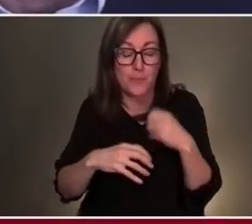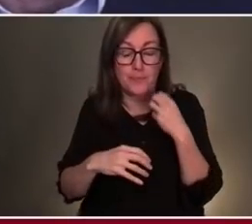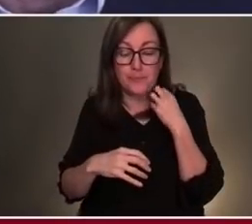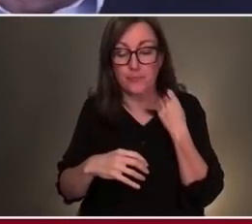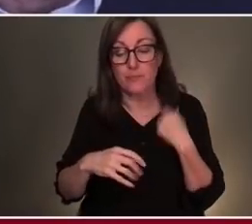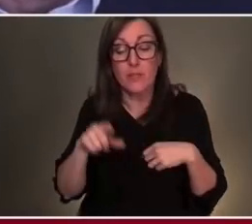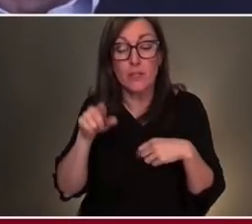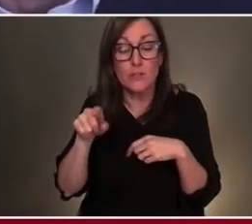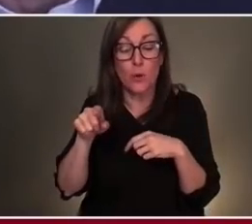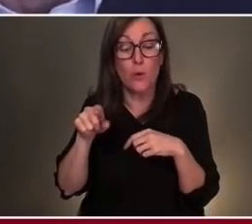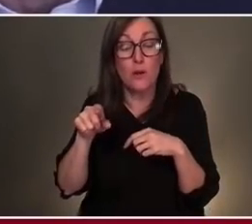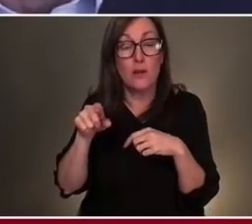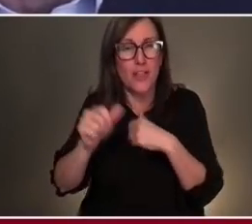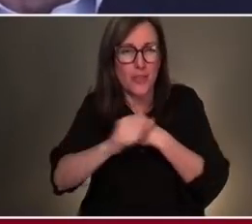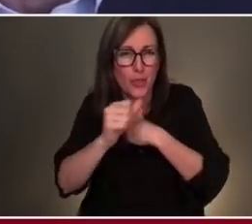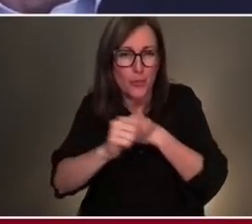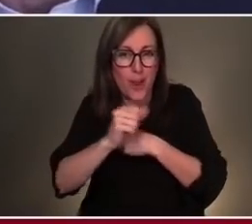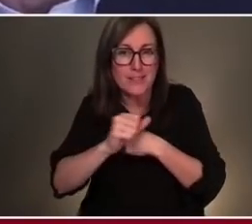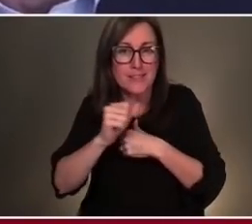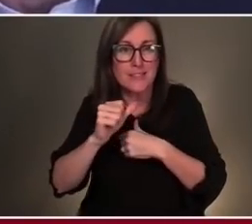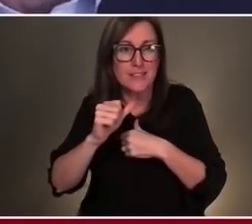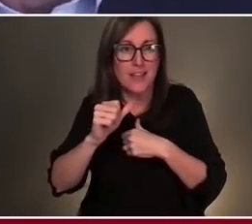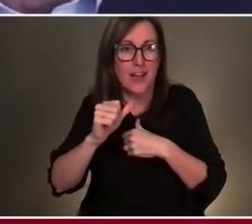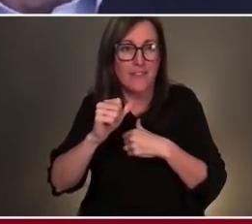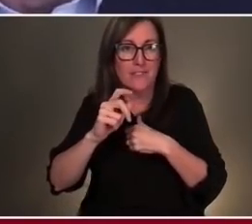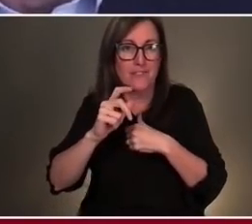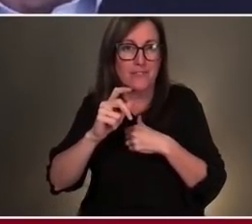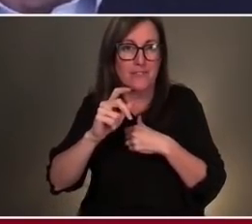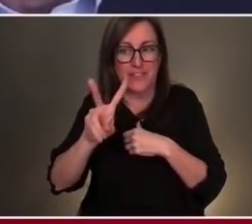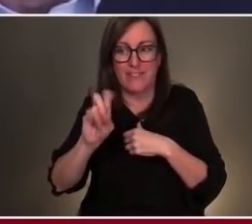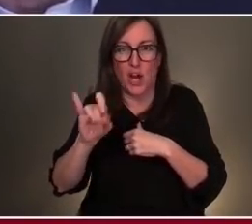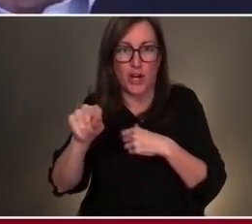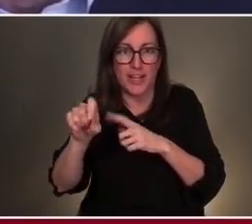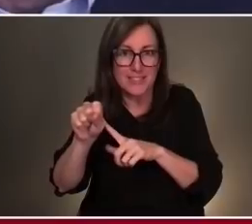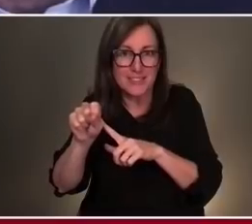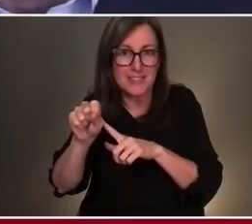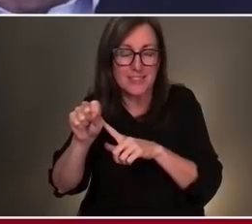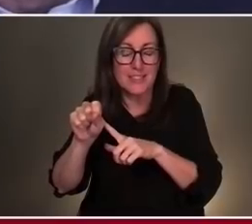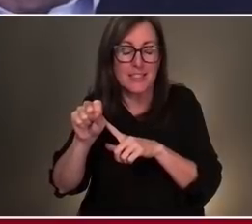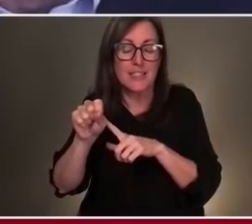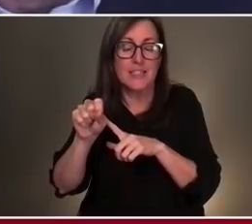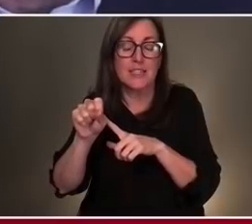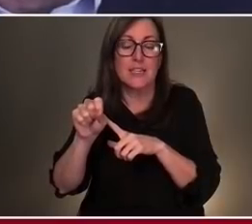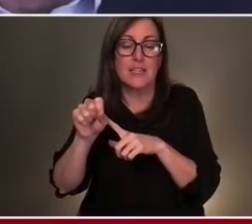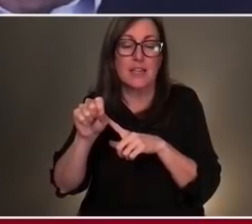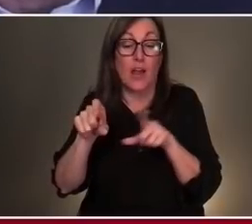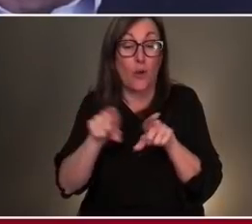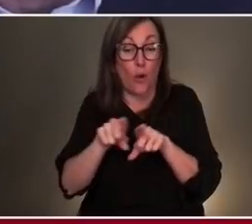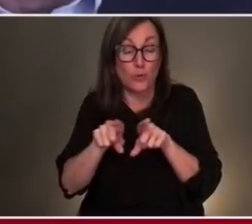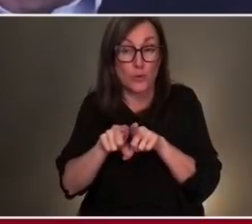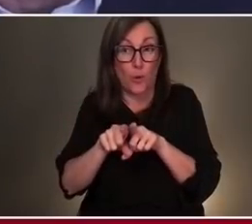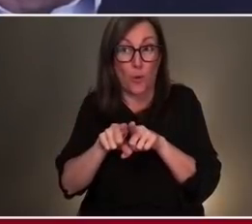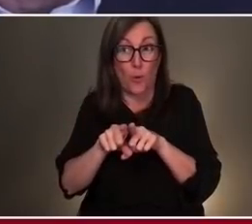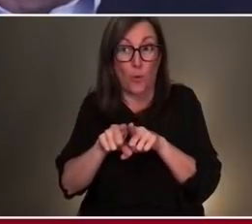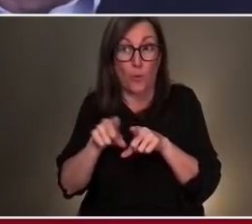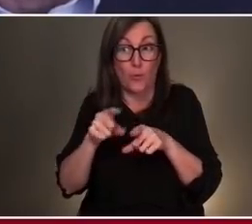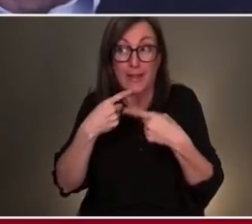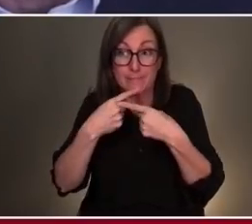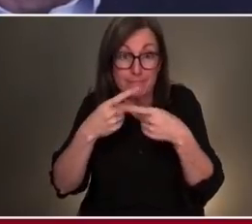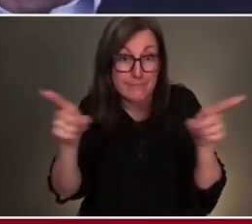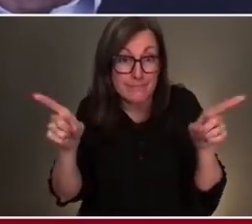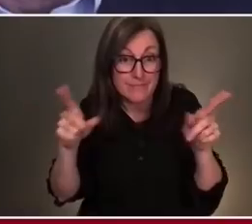threats and how you think about them, but also as you bring it to people in their lives, with these tools,